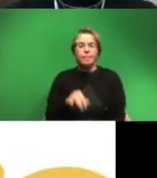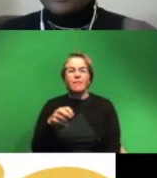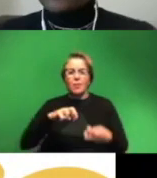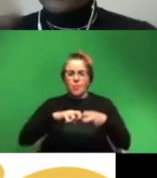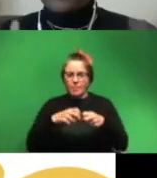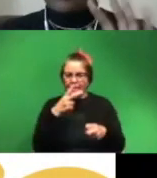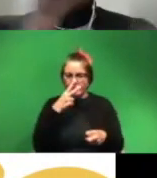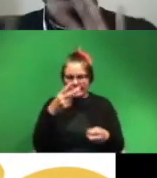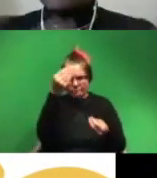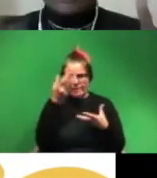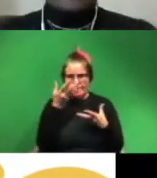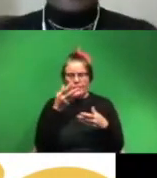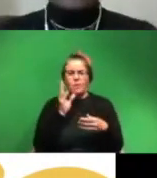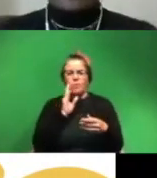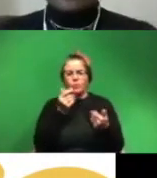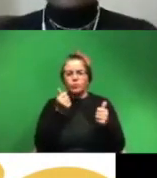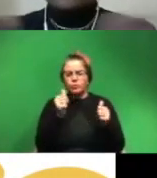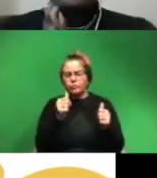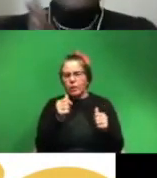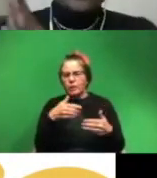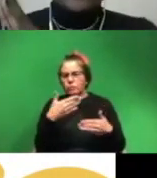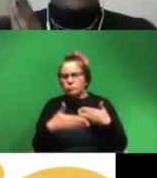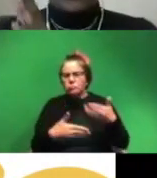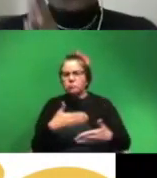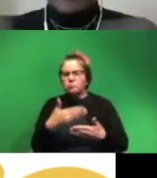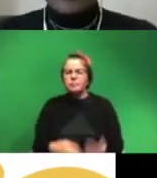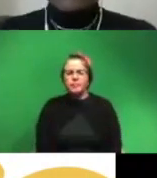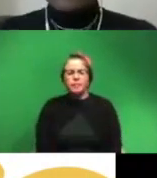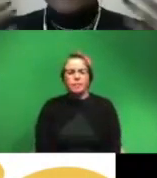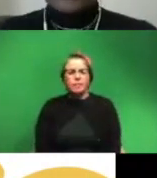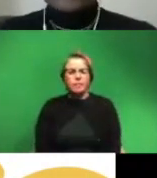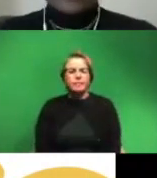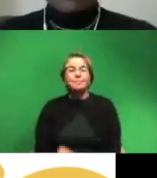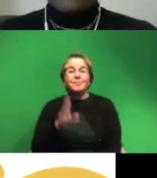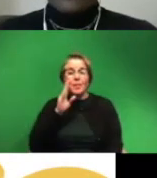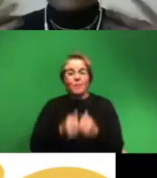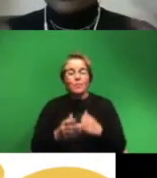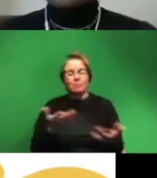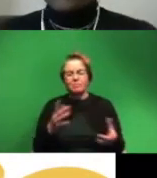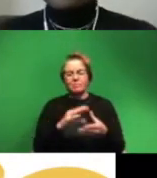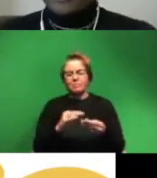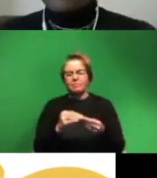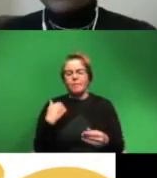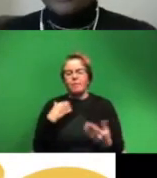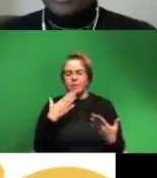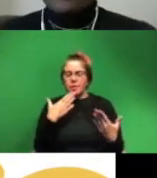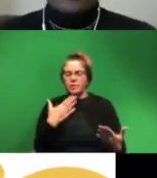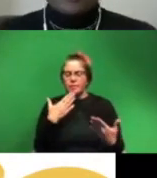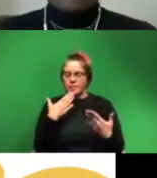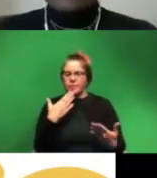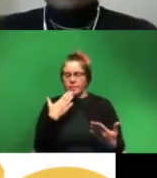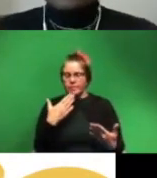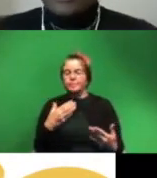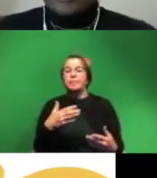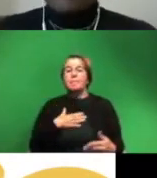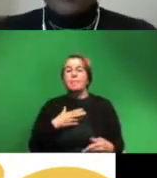anything let me know i'll try to advance the slides as i go so hi everyone as i said before thank you so much for having me today my